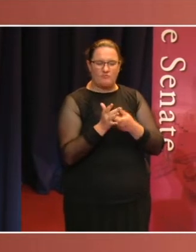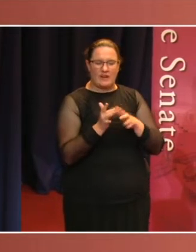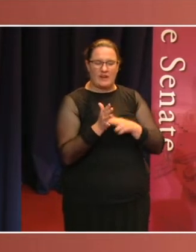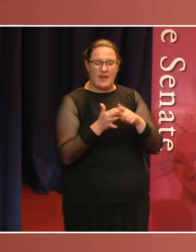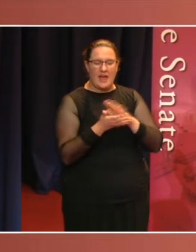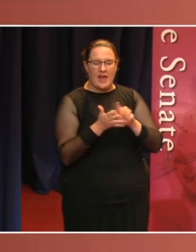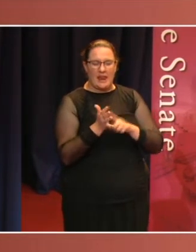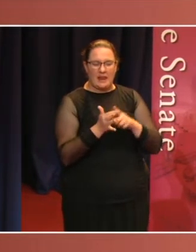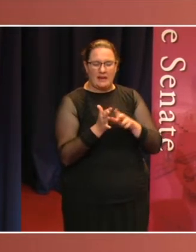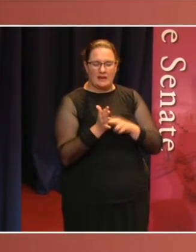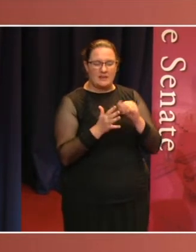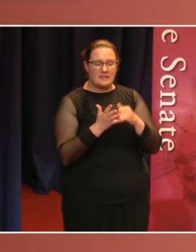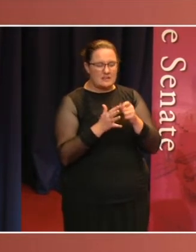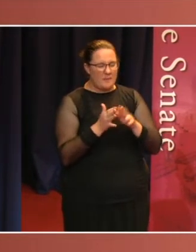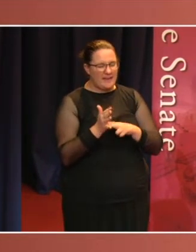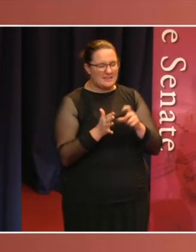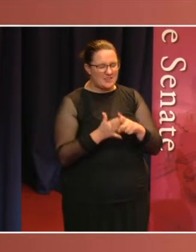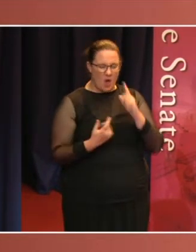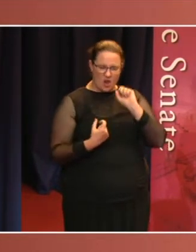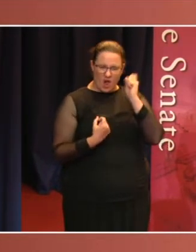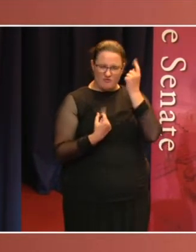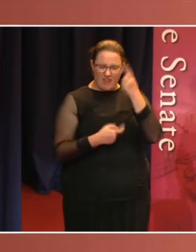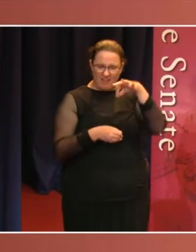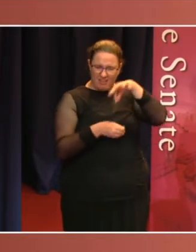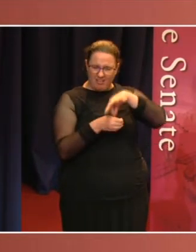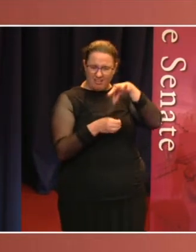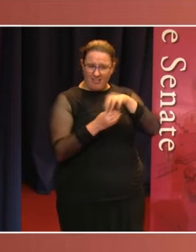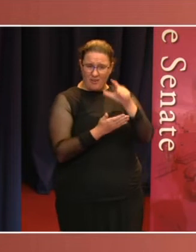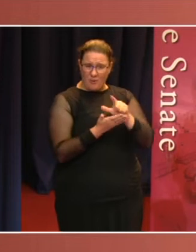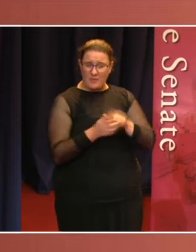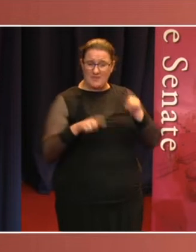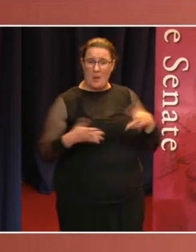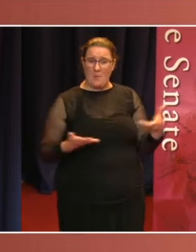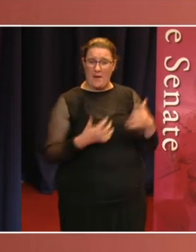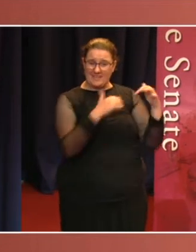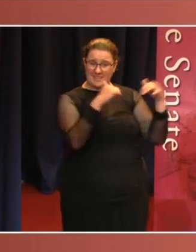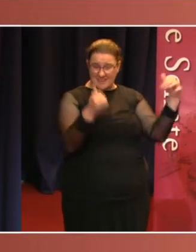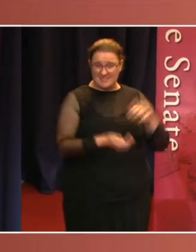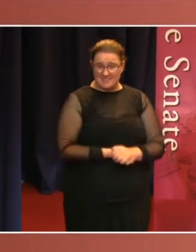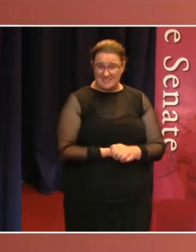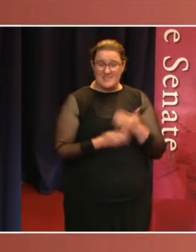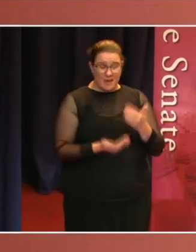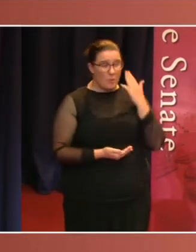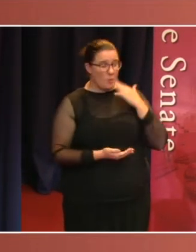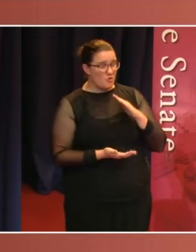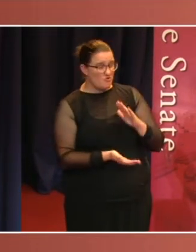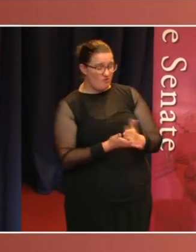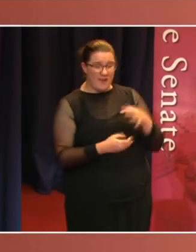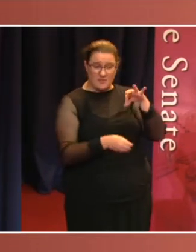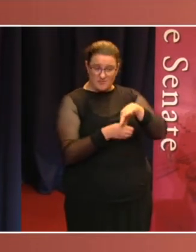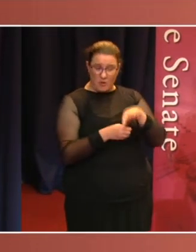was initiated in the Senate, most notably giving women the right not only to vote, but also to stand for election.